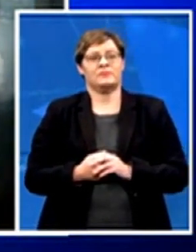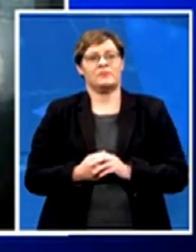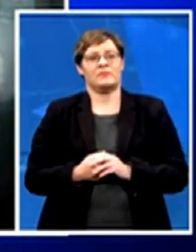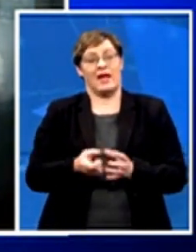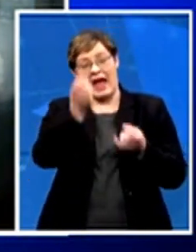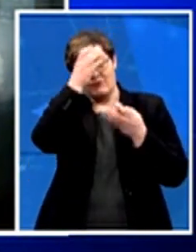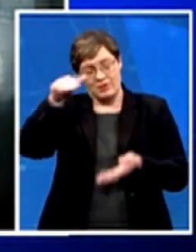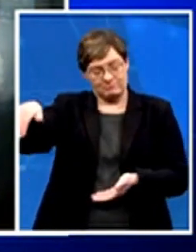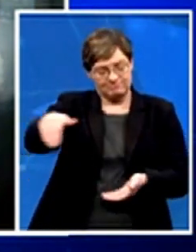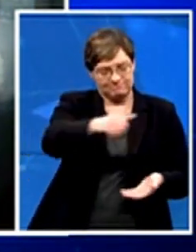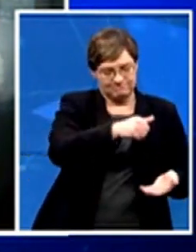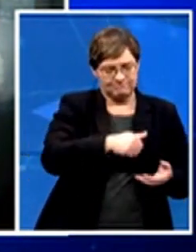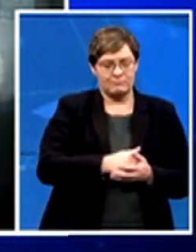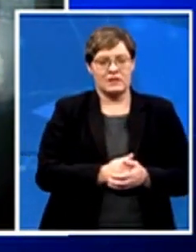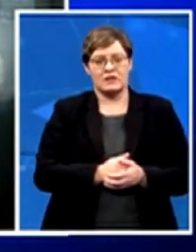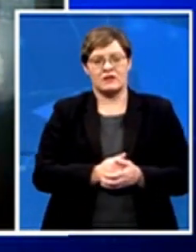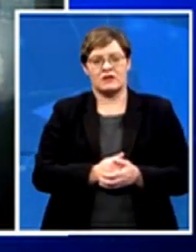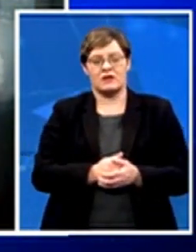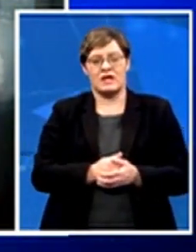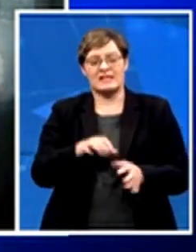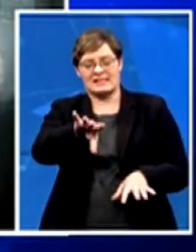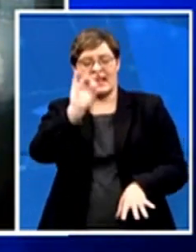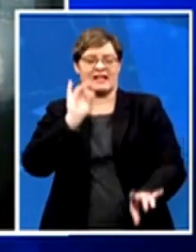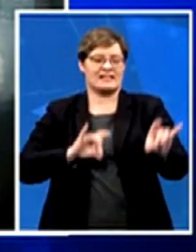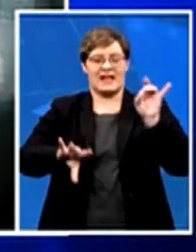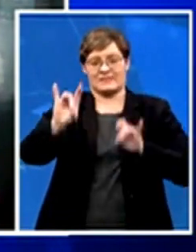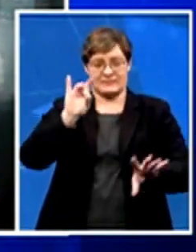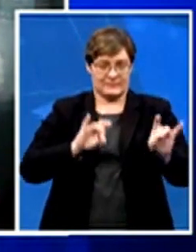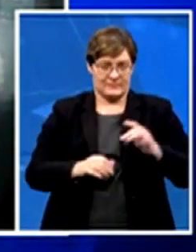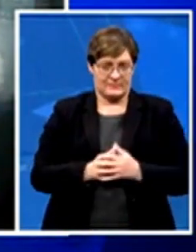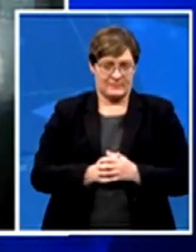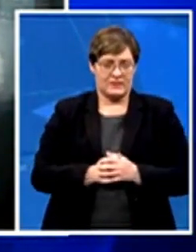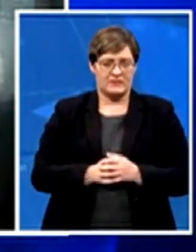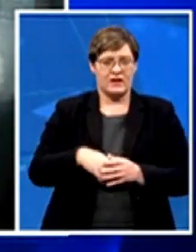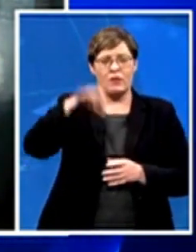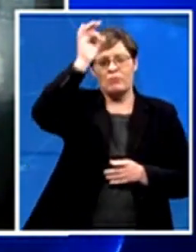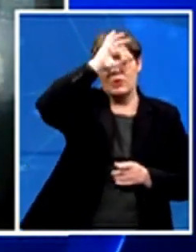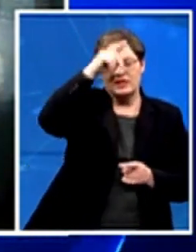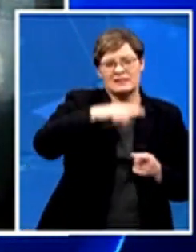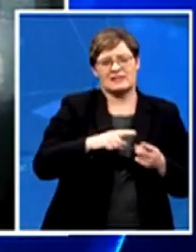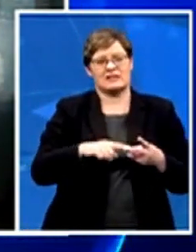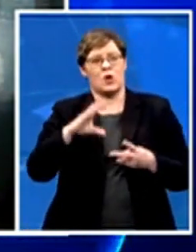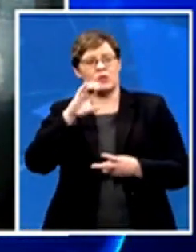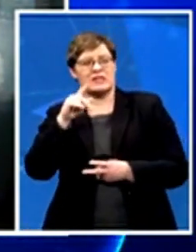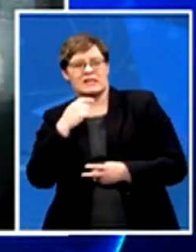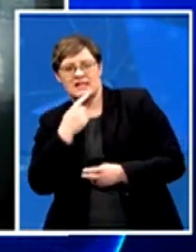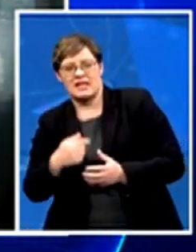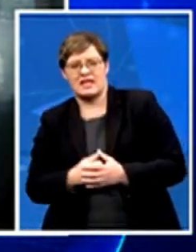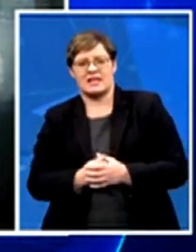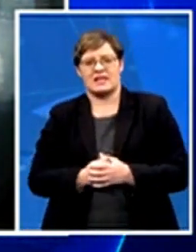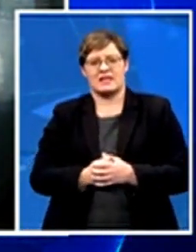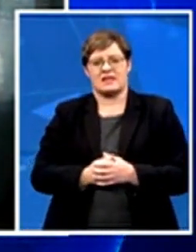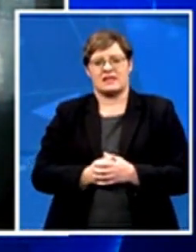We know that there are police officers and people from the SSA who have been investigated and two cases